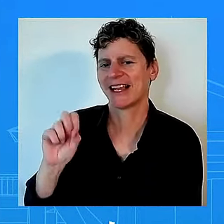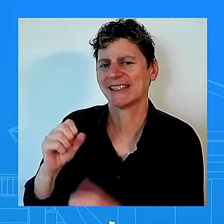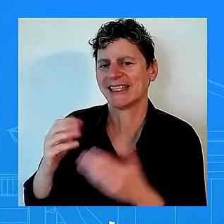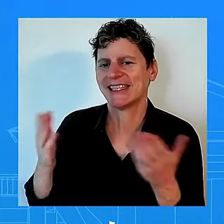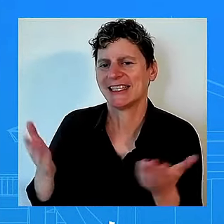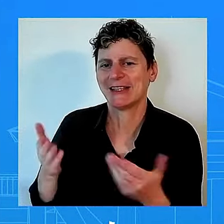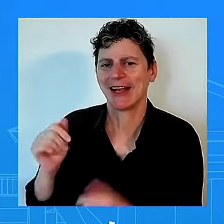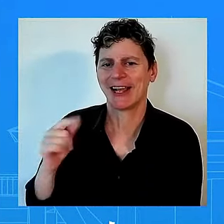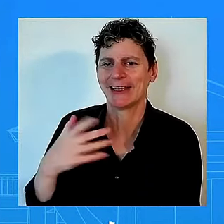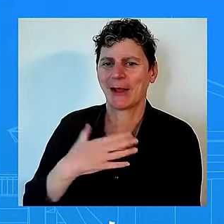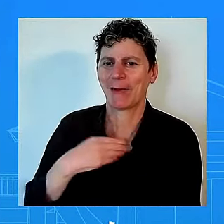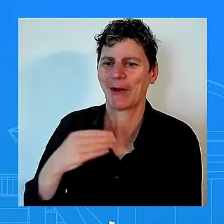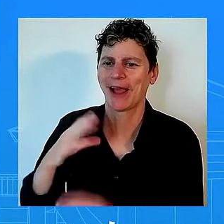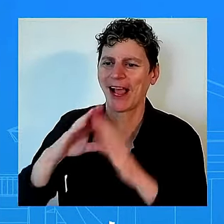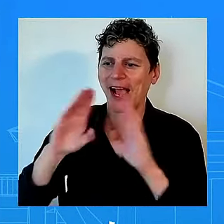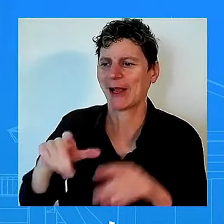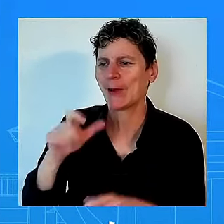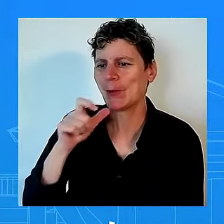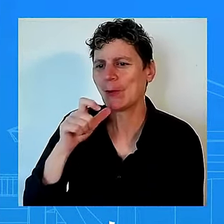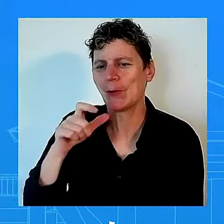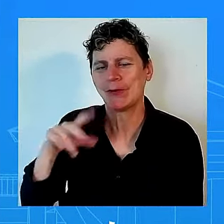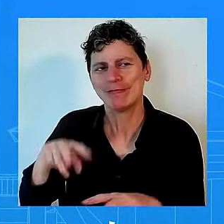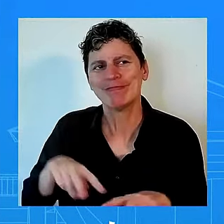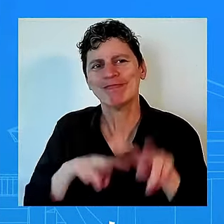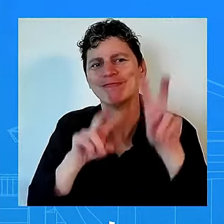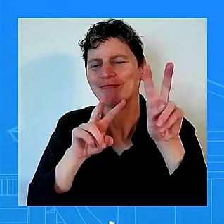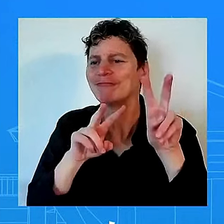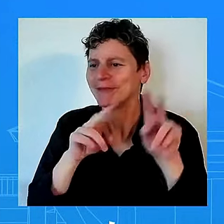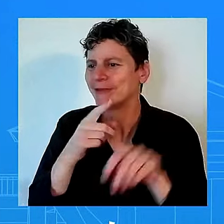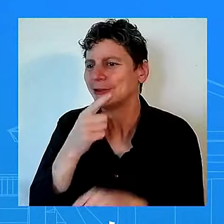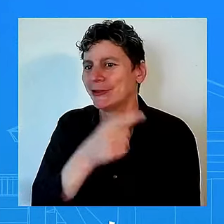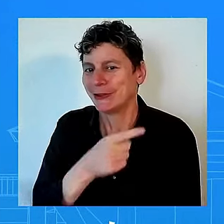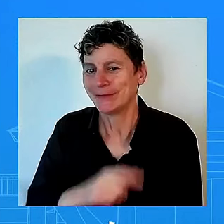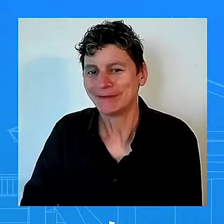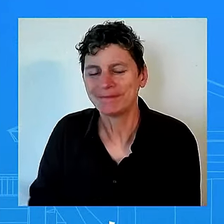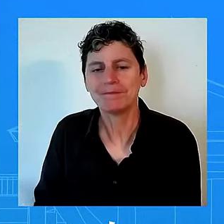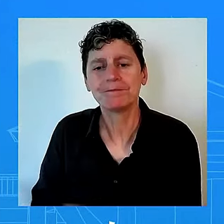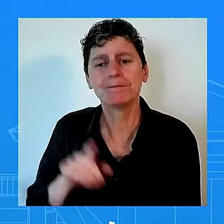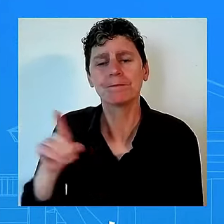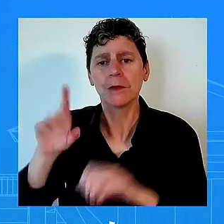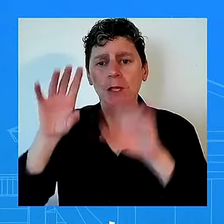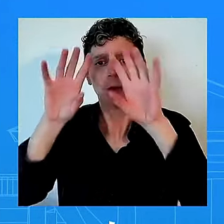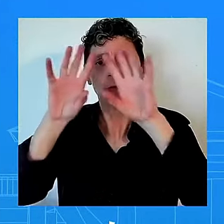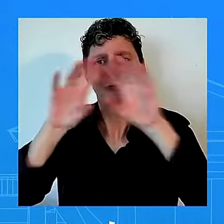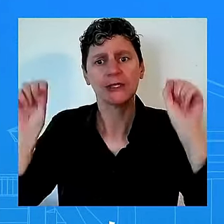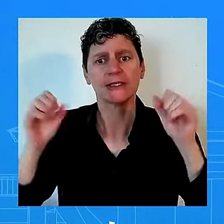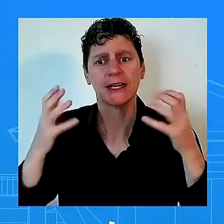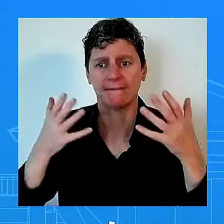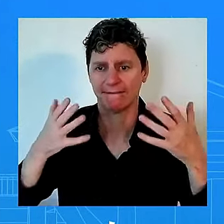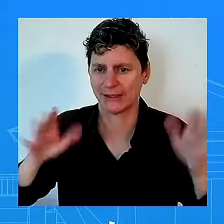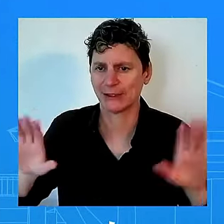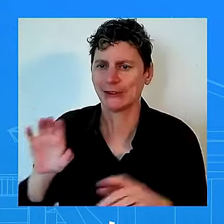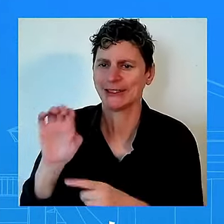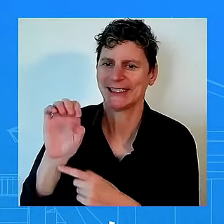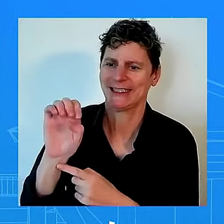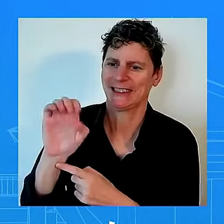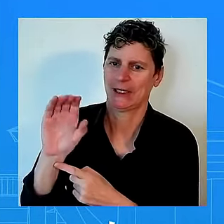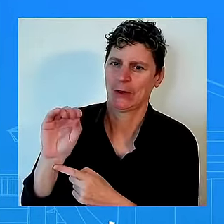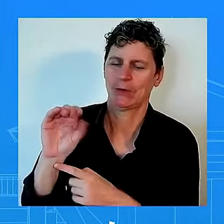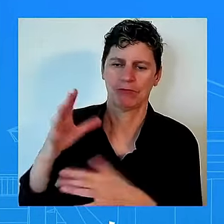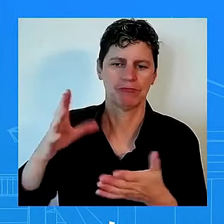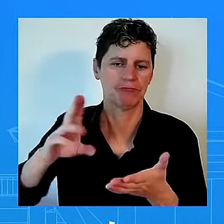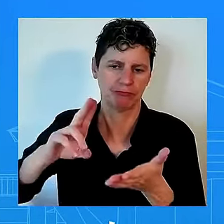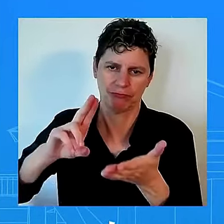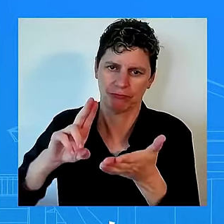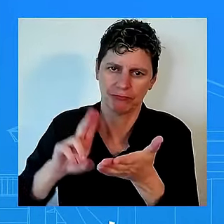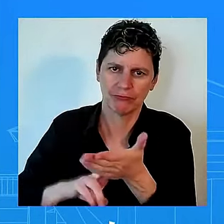that he did is very early on in his administration he signed an executive order uh to do everything that we can from the federal level uh